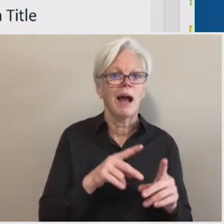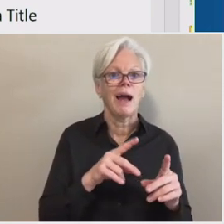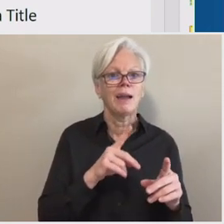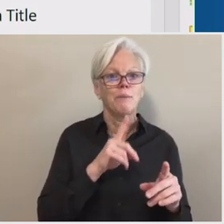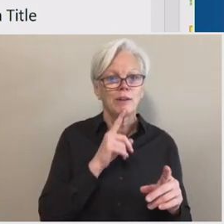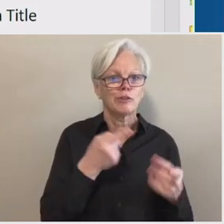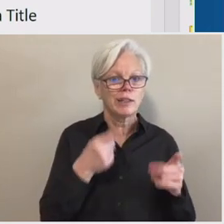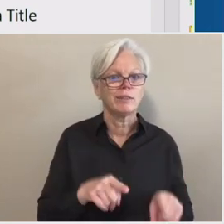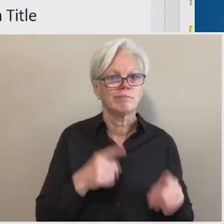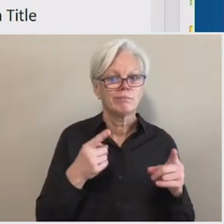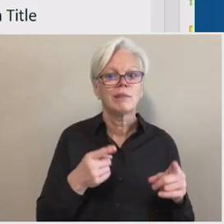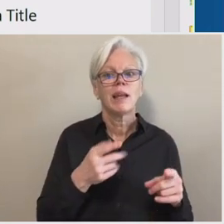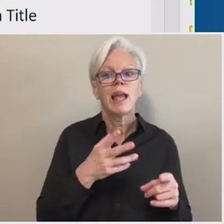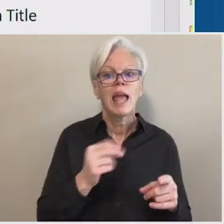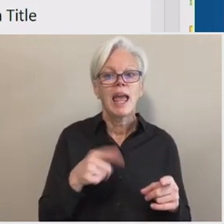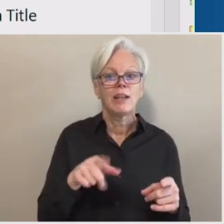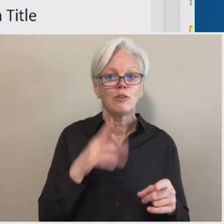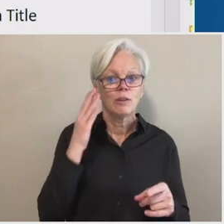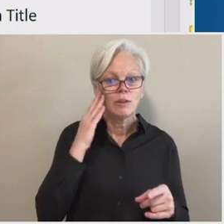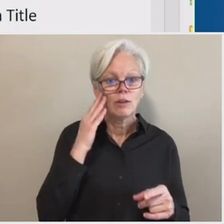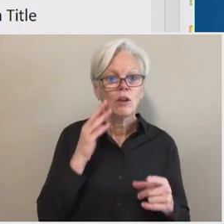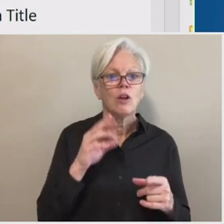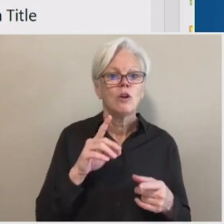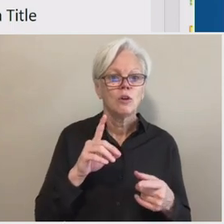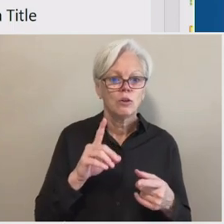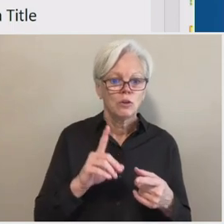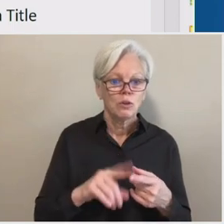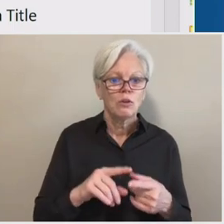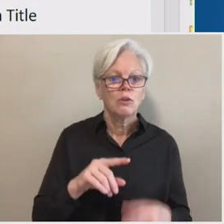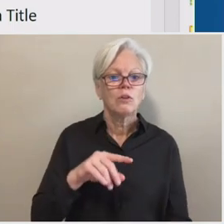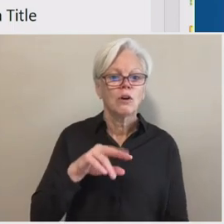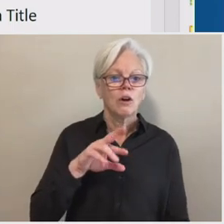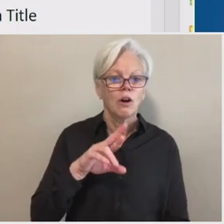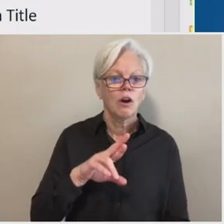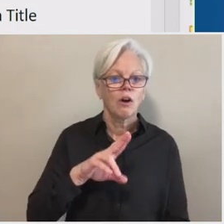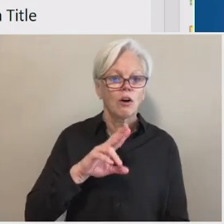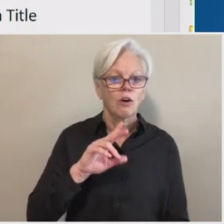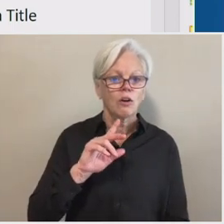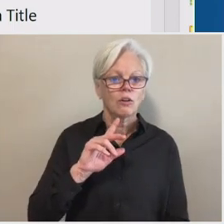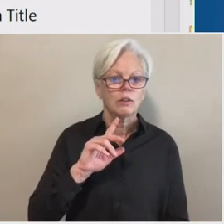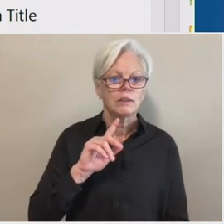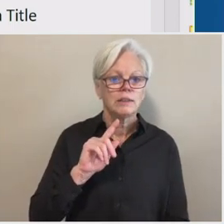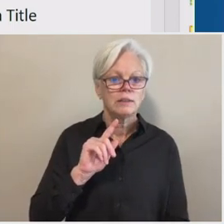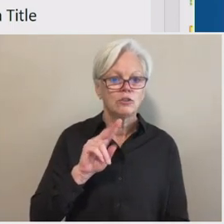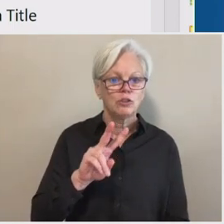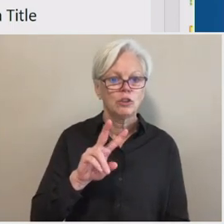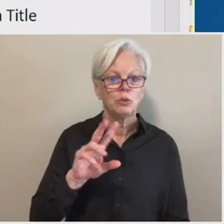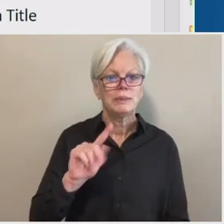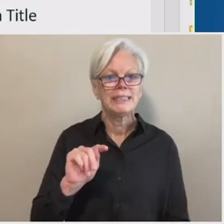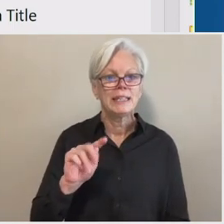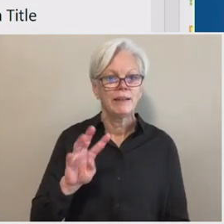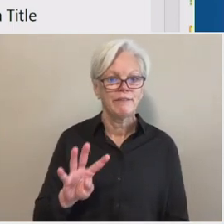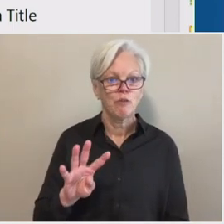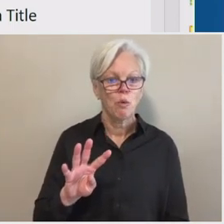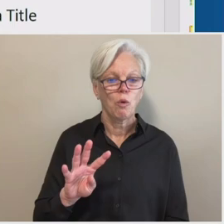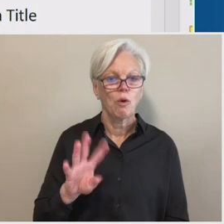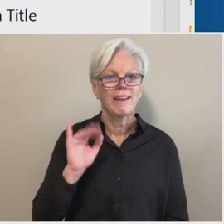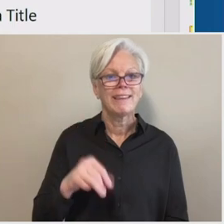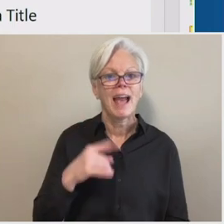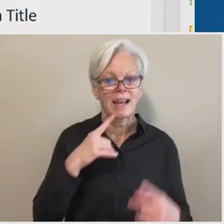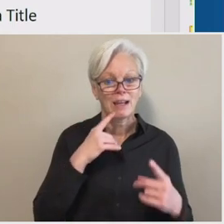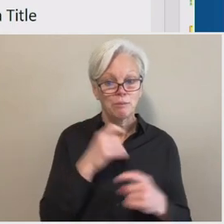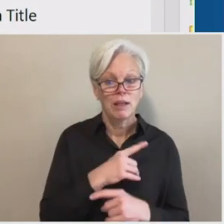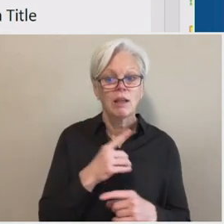and, and those of us who are familiar with R2-T4 know that that complexity has caused this issue to consistently, uh,